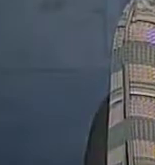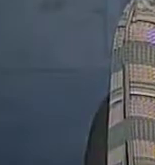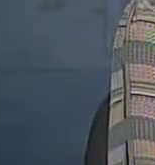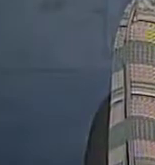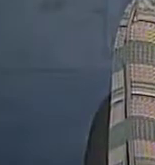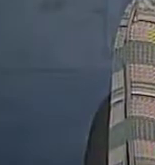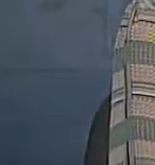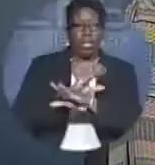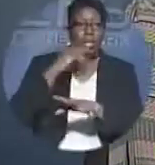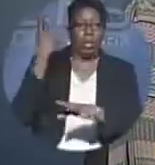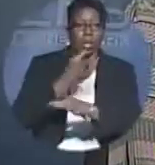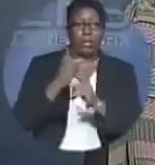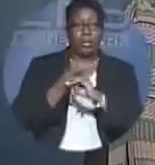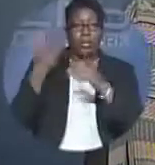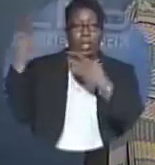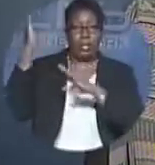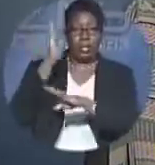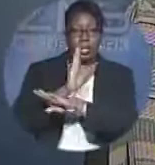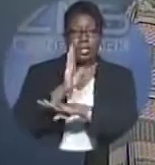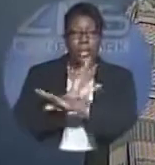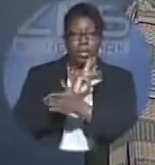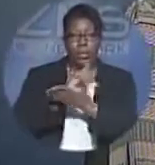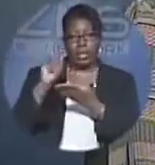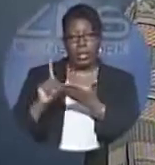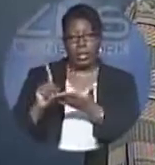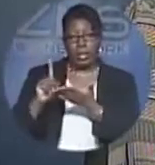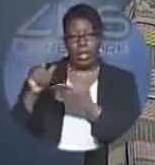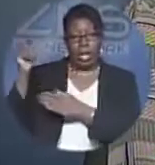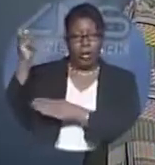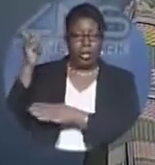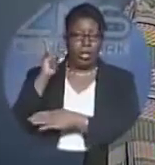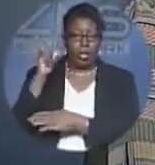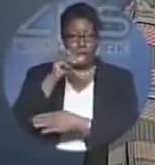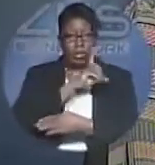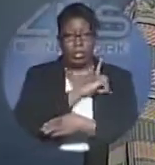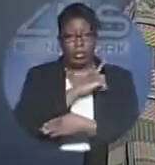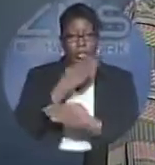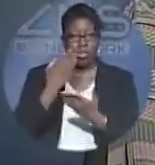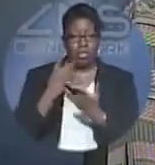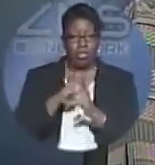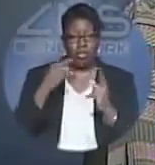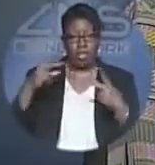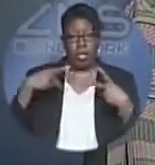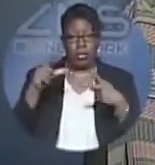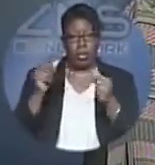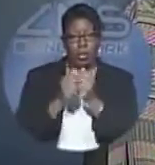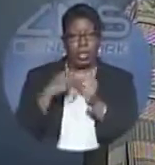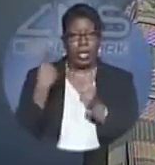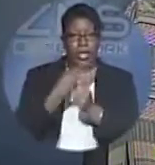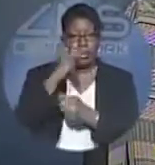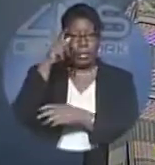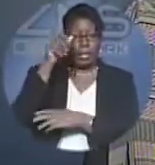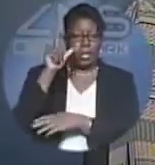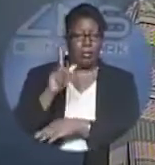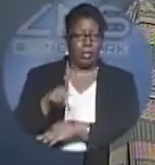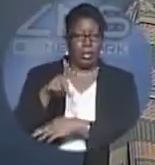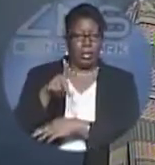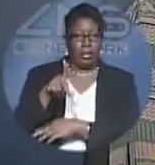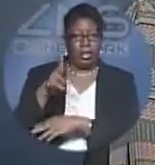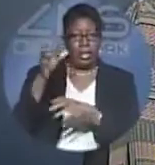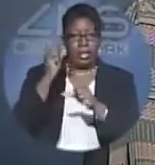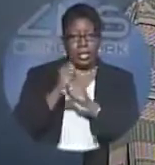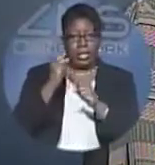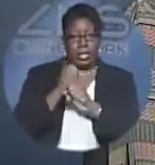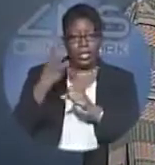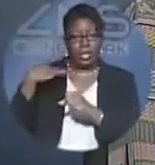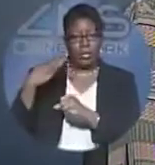Good evening and welcome to The Bahamas Tonight Weekend Edition. I'm LaDawn Davis. As always, it's great to have you joining us. The Progressive Liberal Party taking its